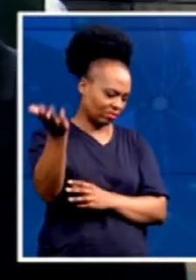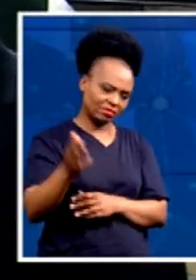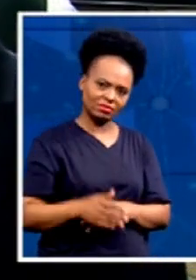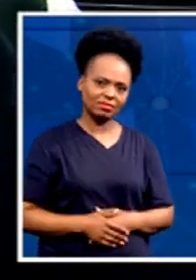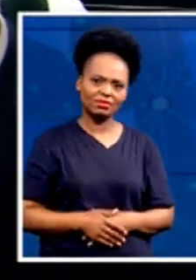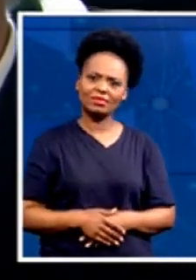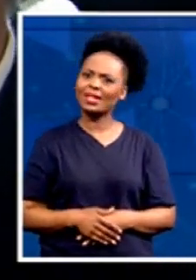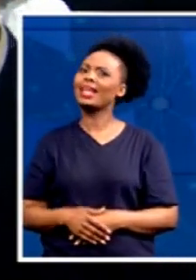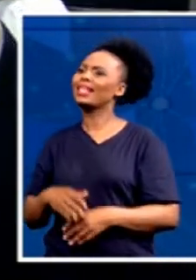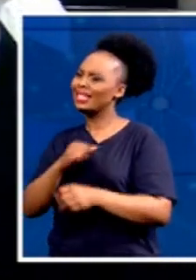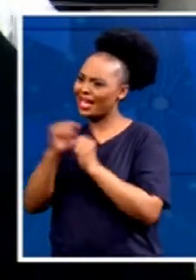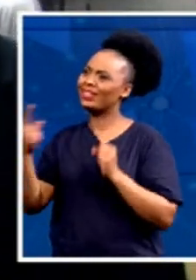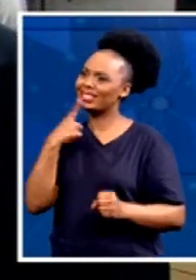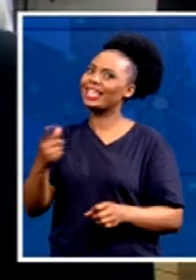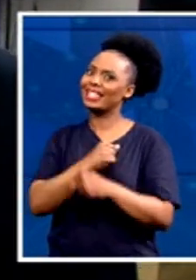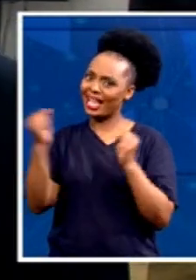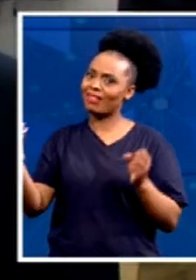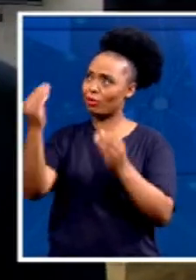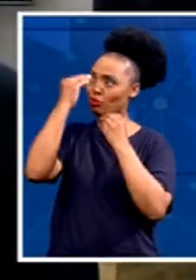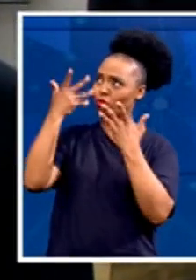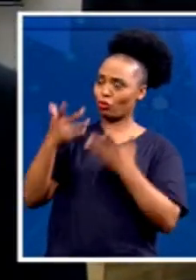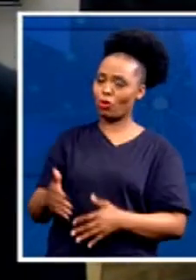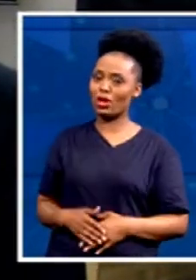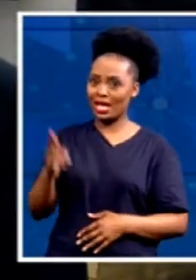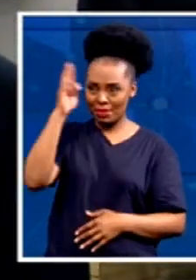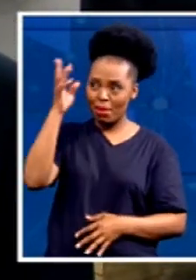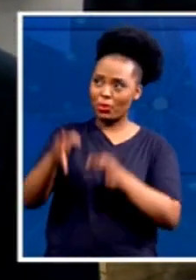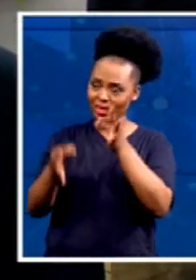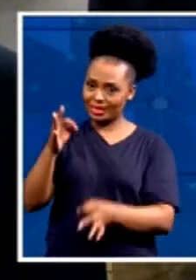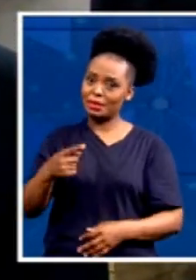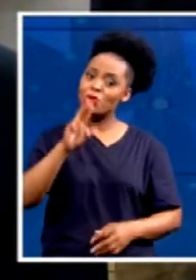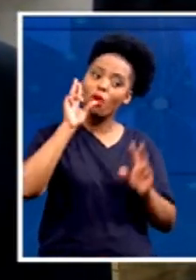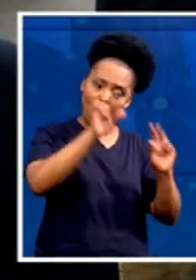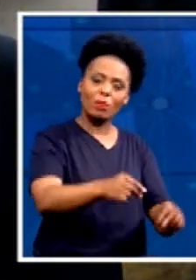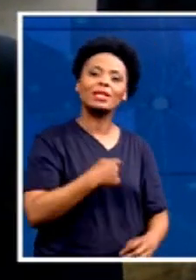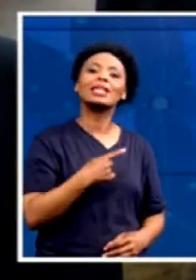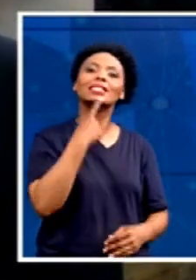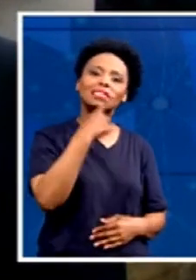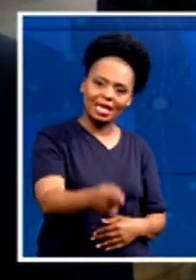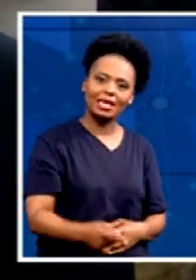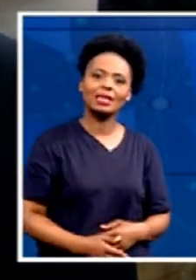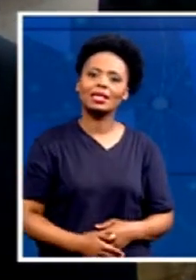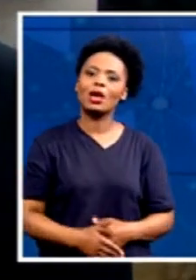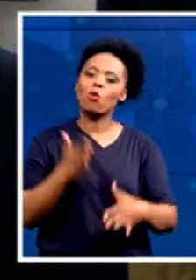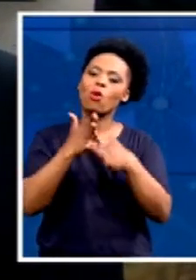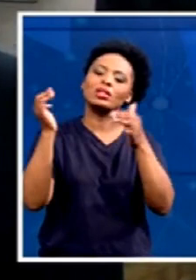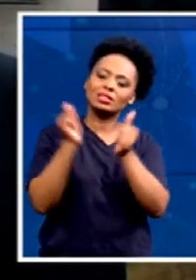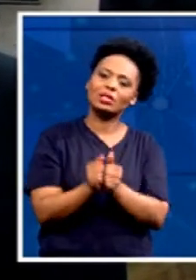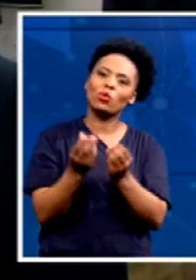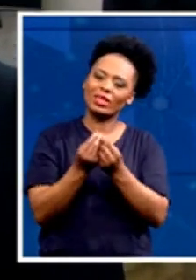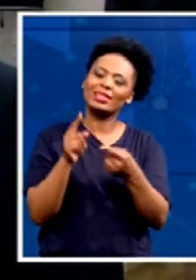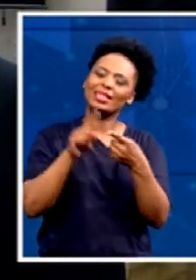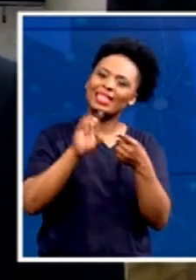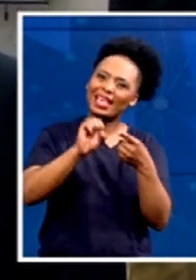These are politics, remember? No, I say we will never go in any coalition with that. You must remember, for instance, in 2011,